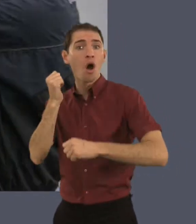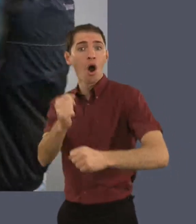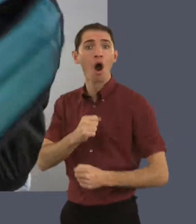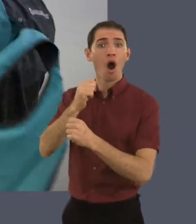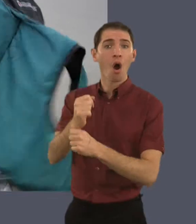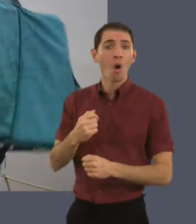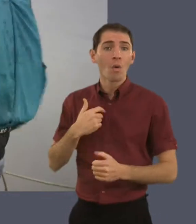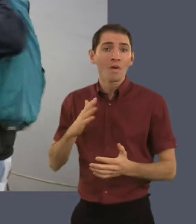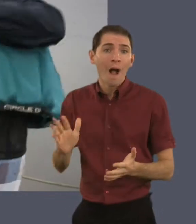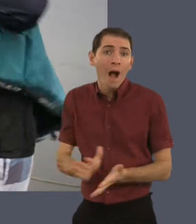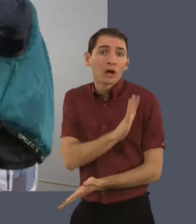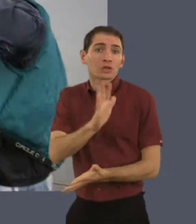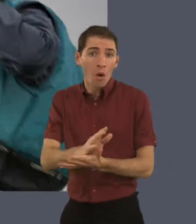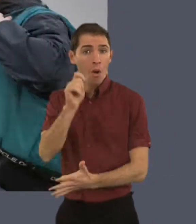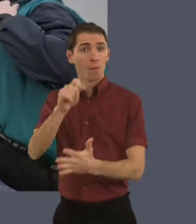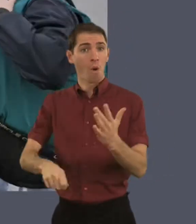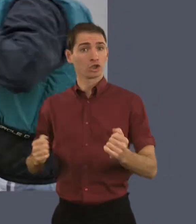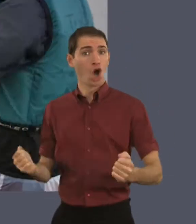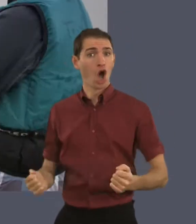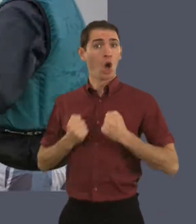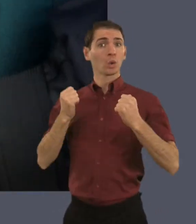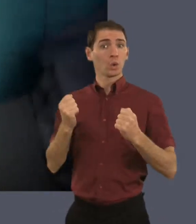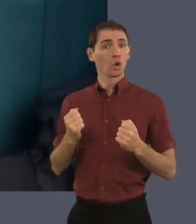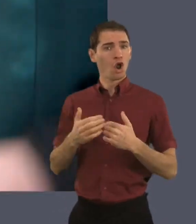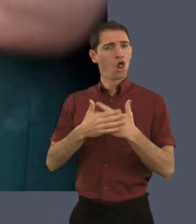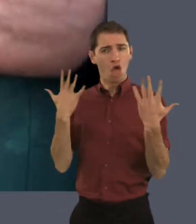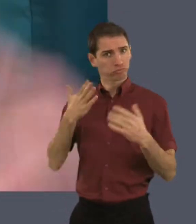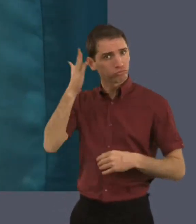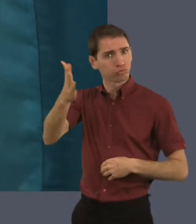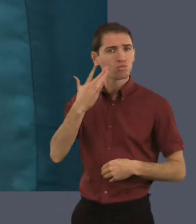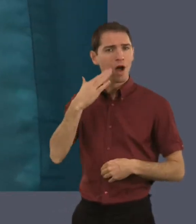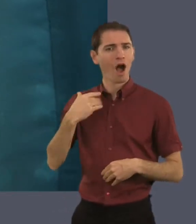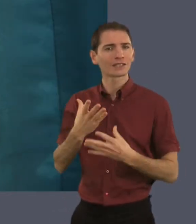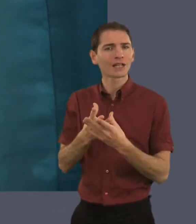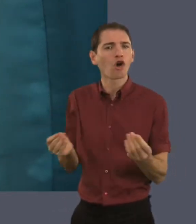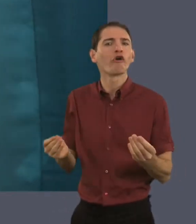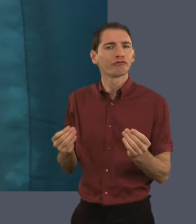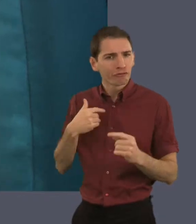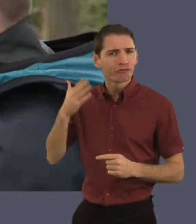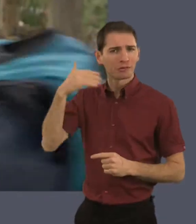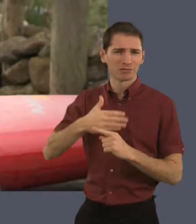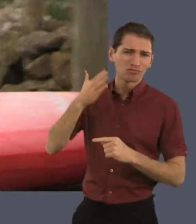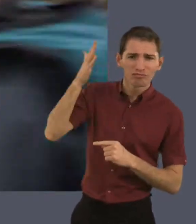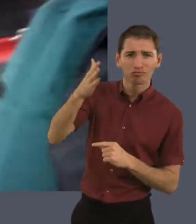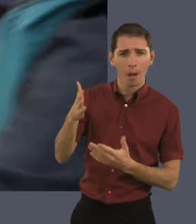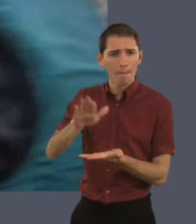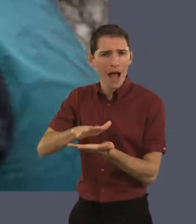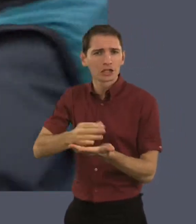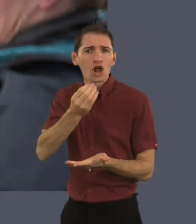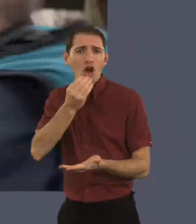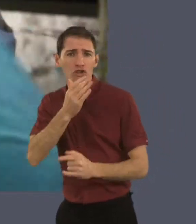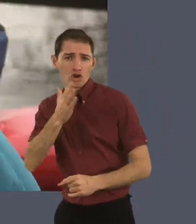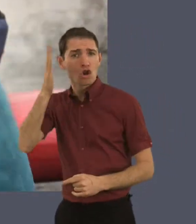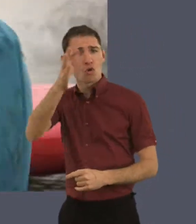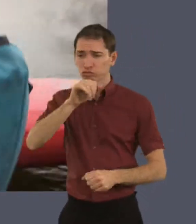I enjoyed it that much. I actually went out and bought my own. And I do it quite a lot now on my days off. Try to get out there and